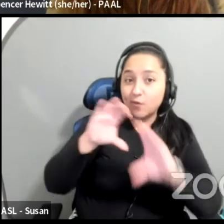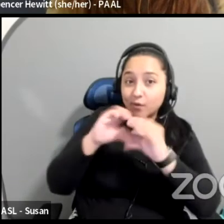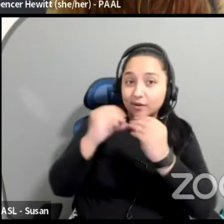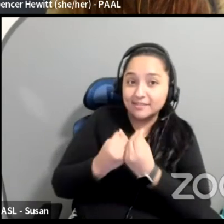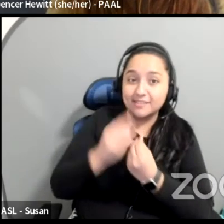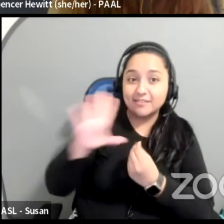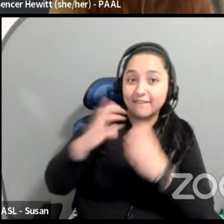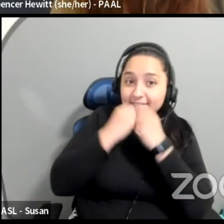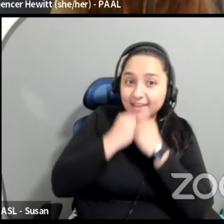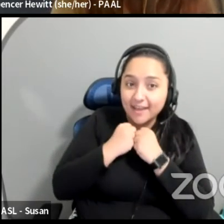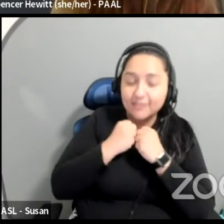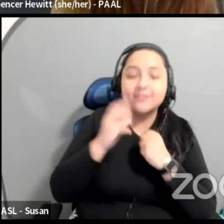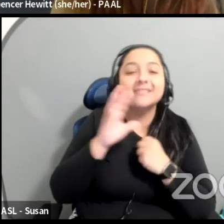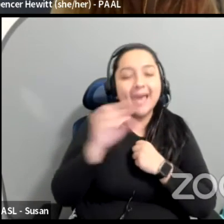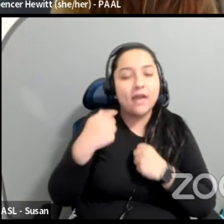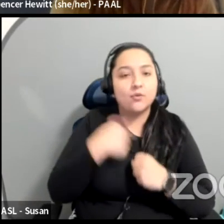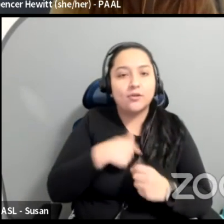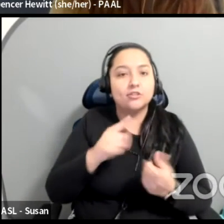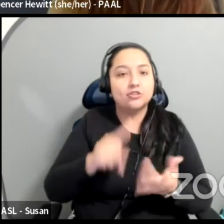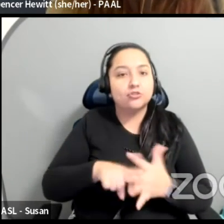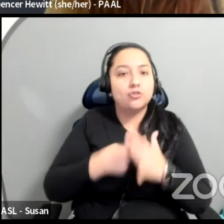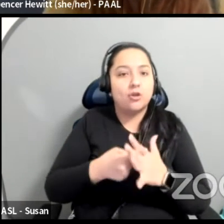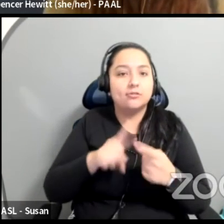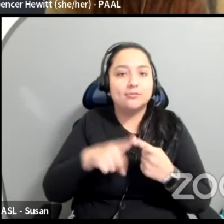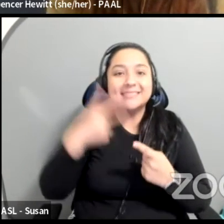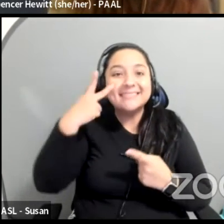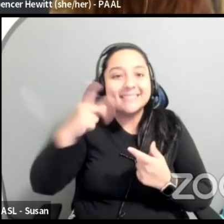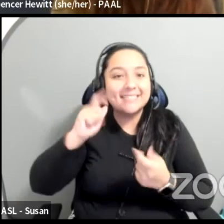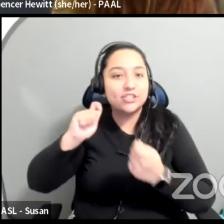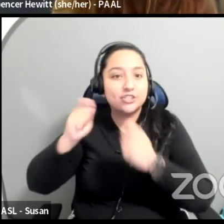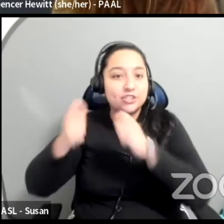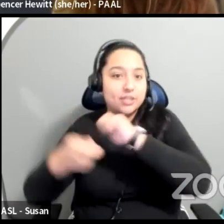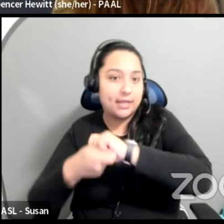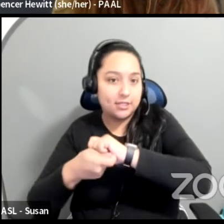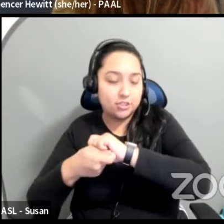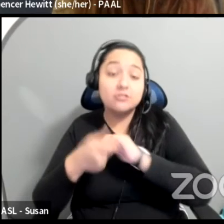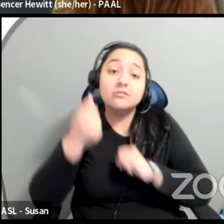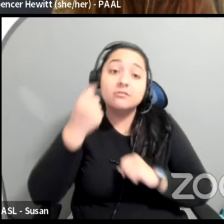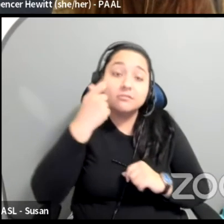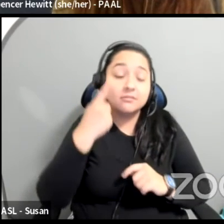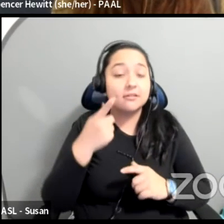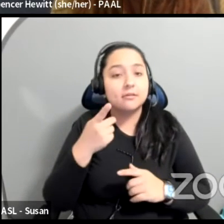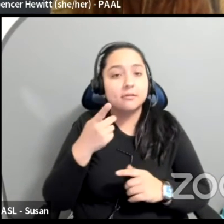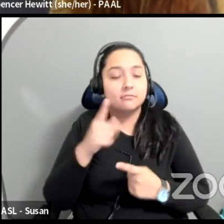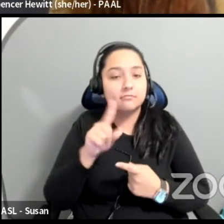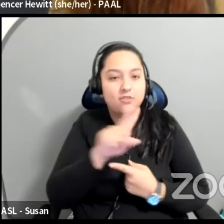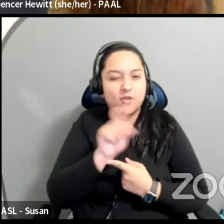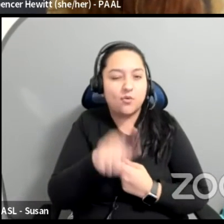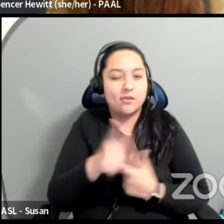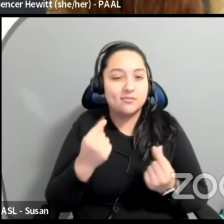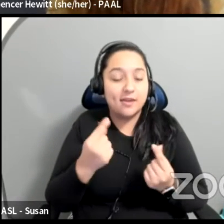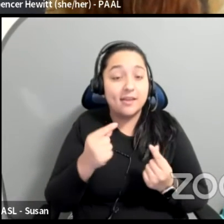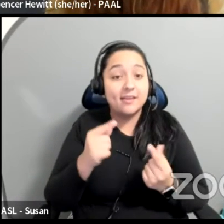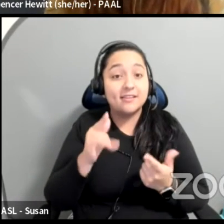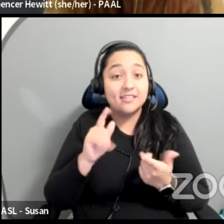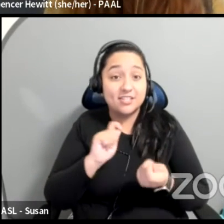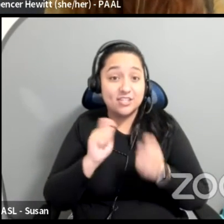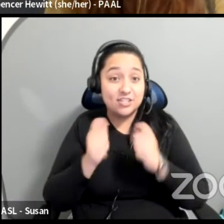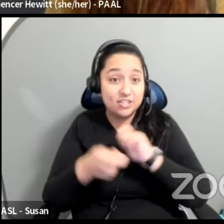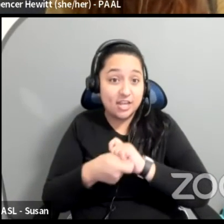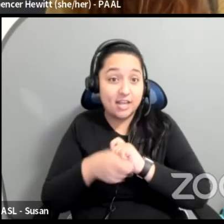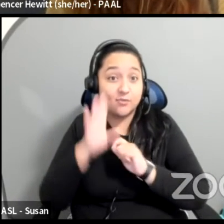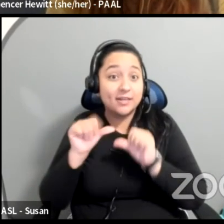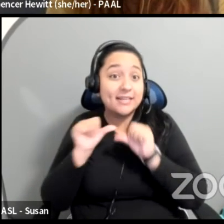think that real change is happening. My question is if the change is going to be sustainable as we all go back to business as usual, right?